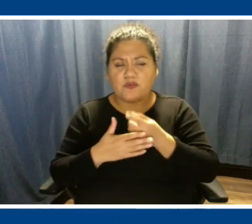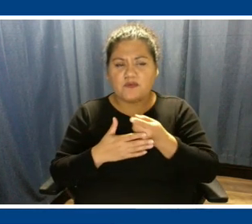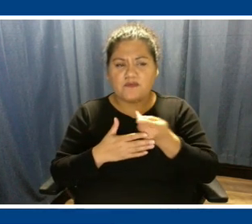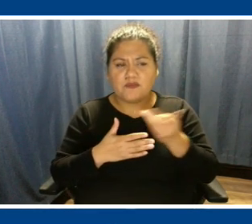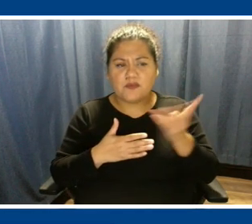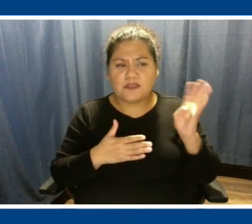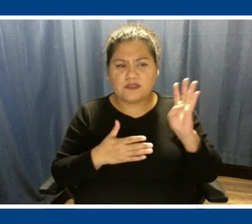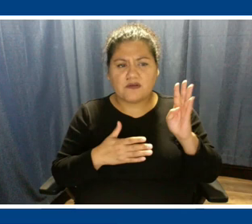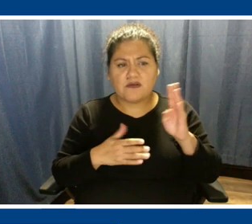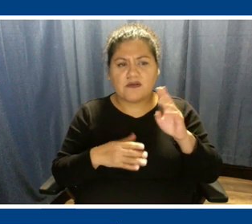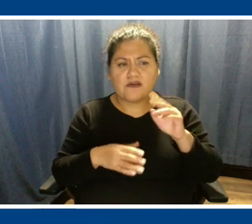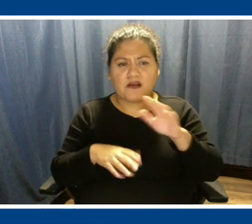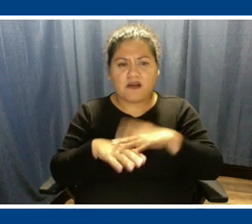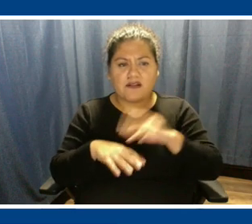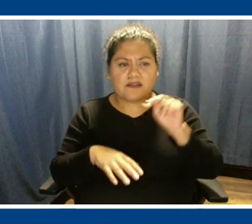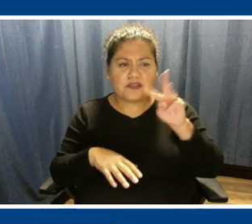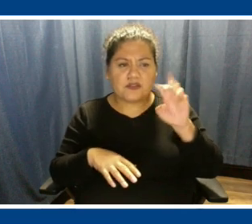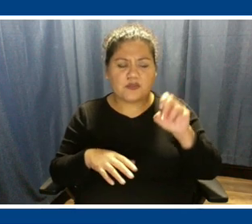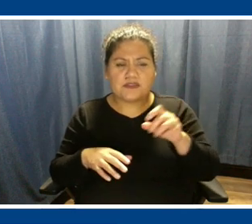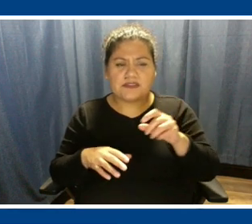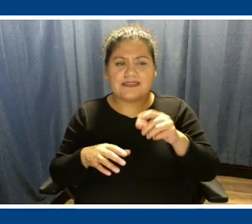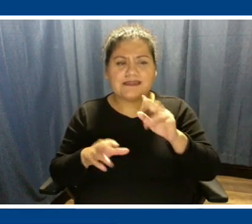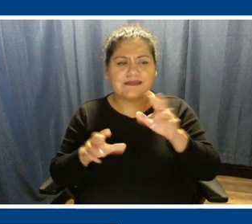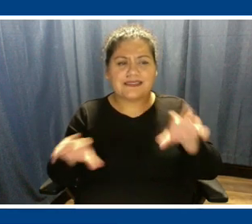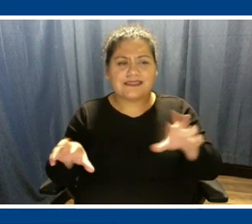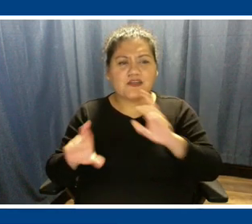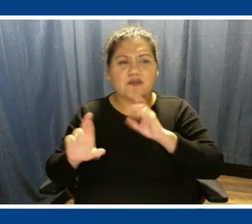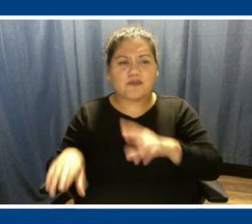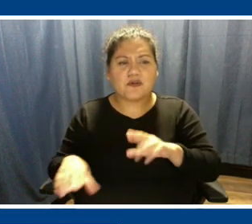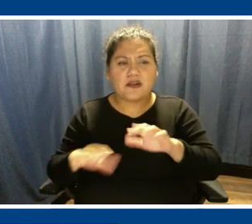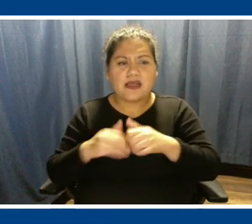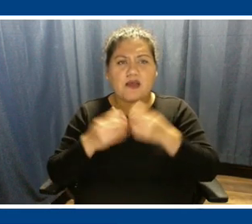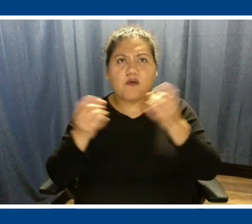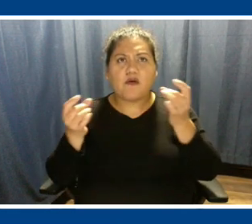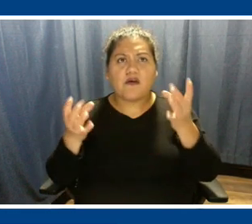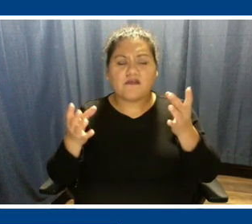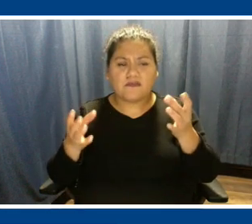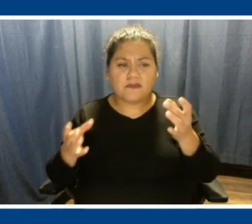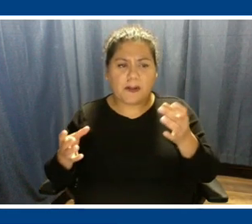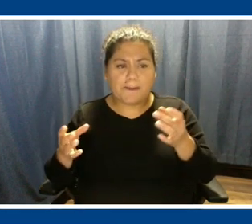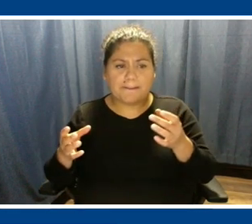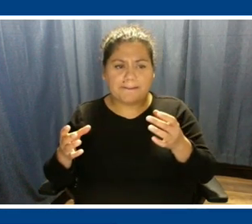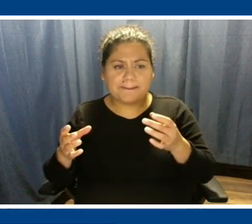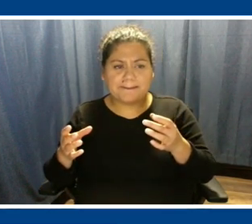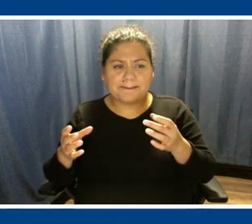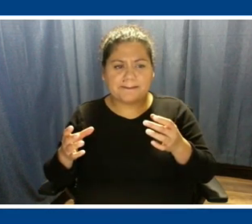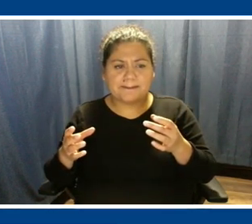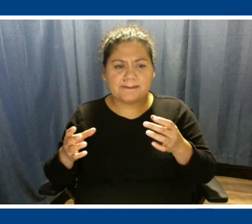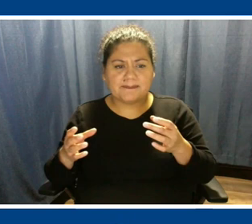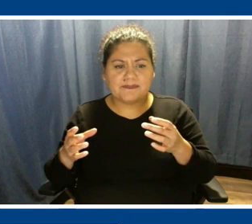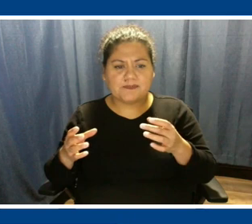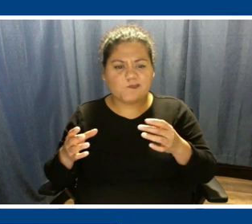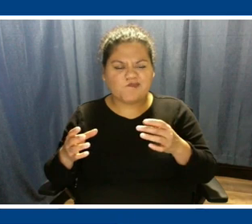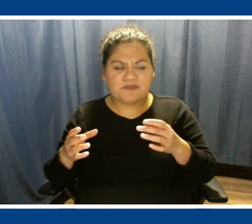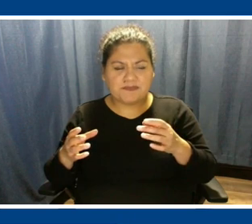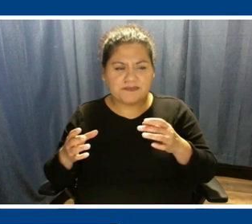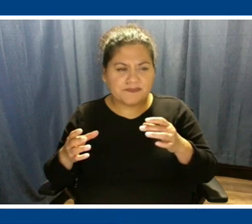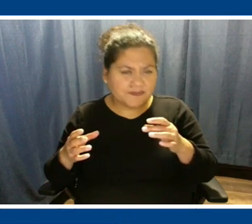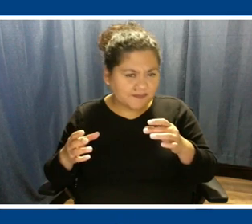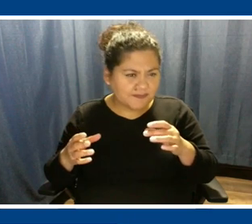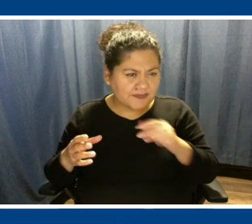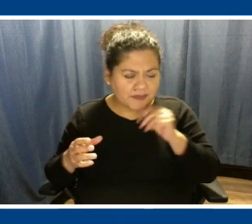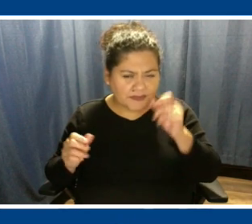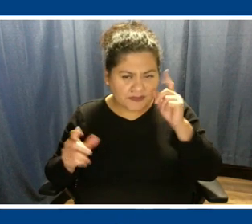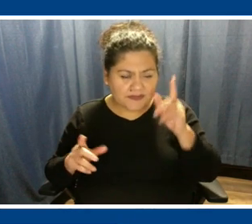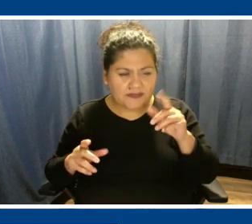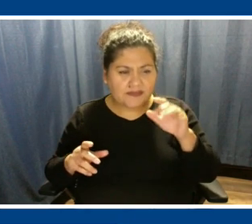was a segment about how horrible the Permian Basin, and I wouldn't be a bit surprised if Eagle 4